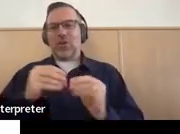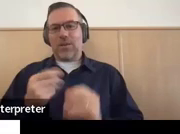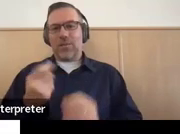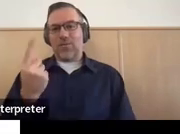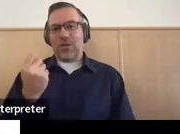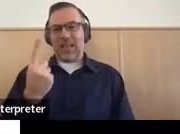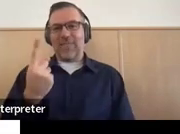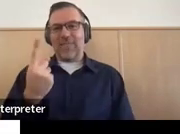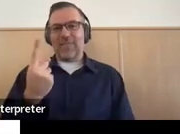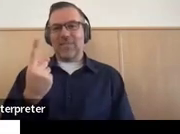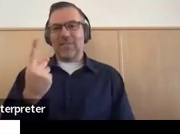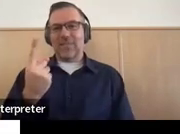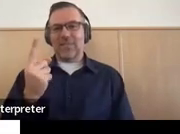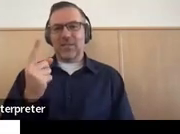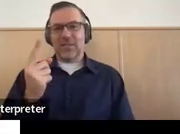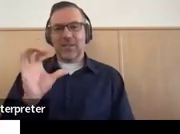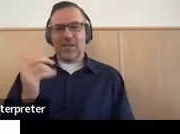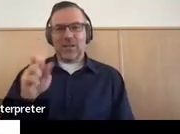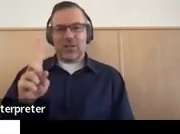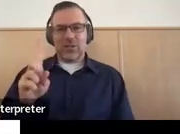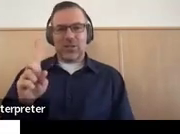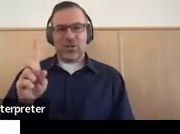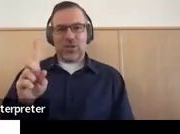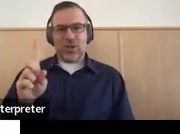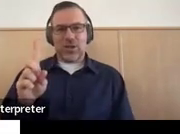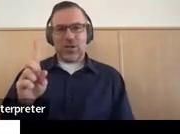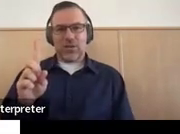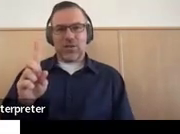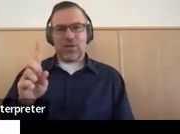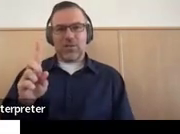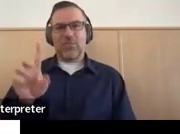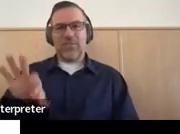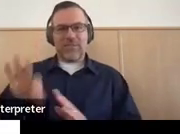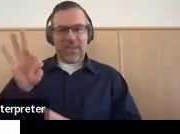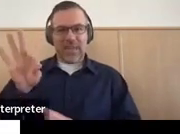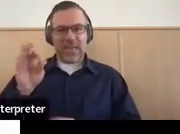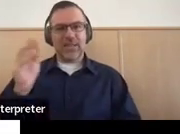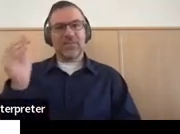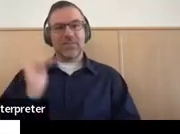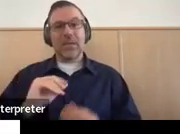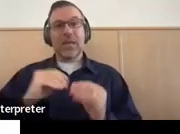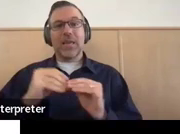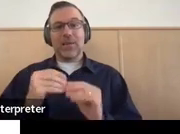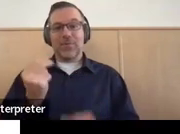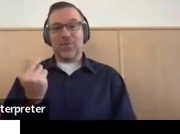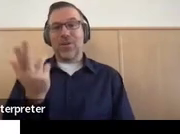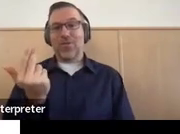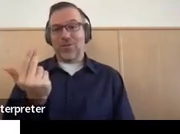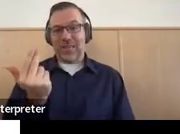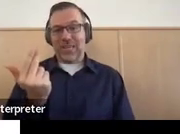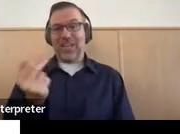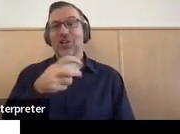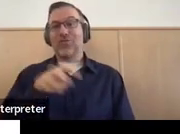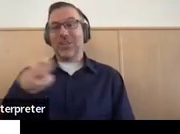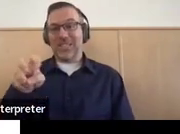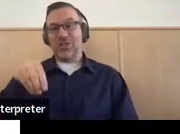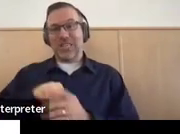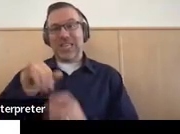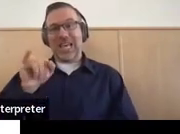And we do Indicator 13, which is Transition in the IEP. So that's what we're going to work on today.